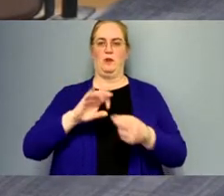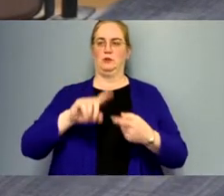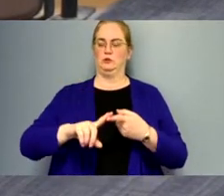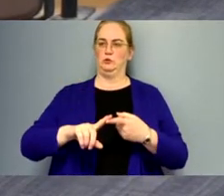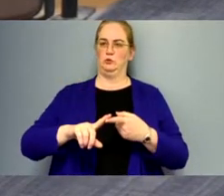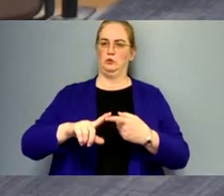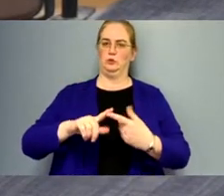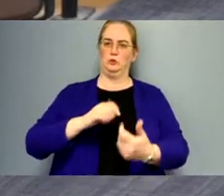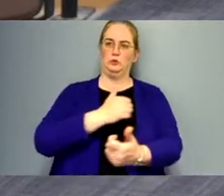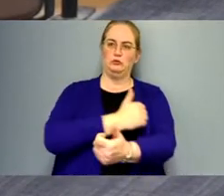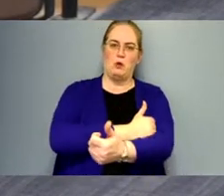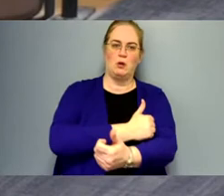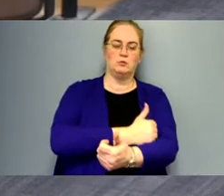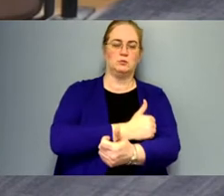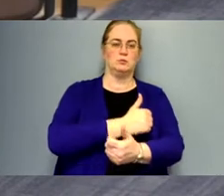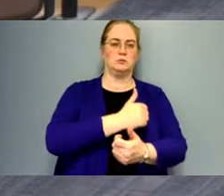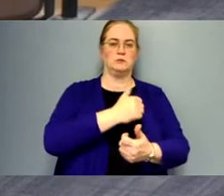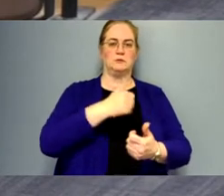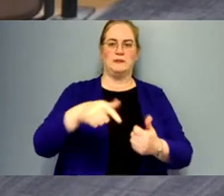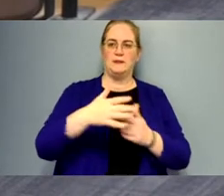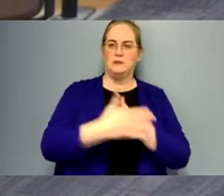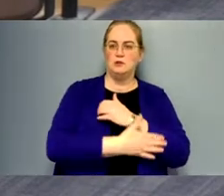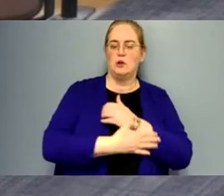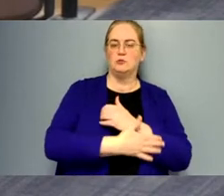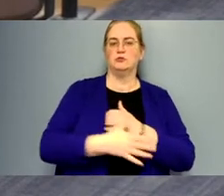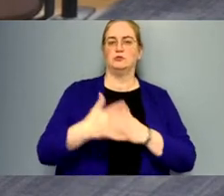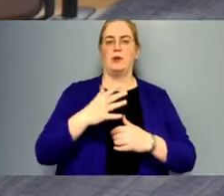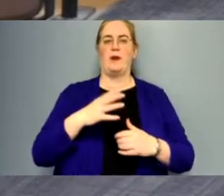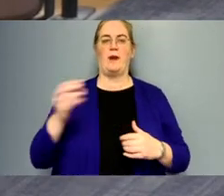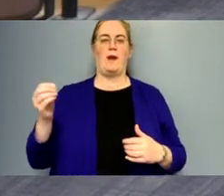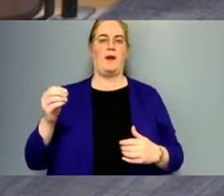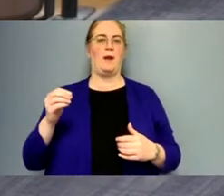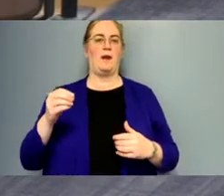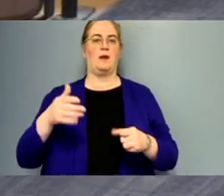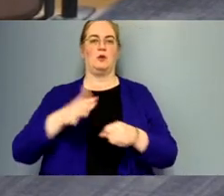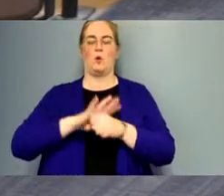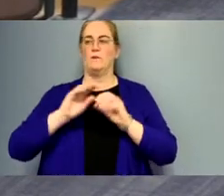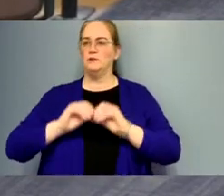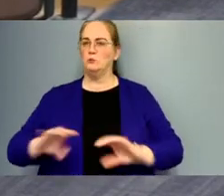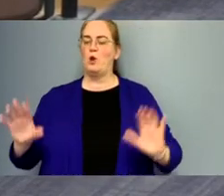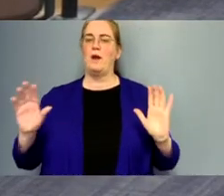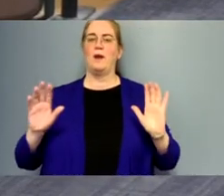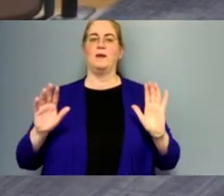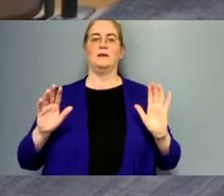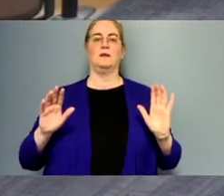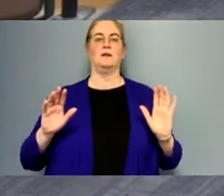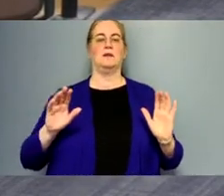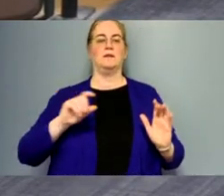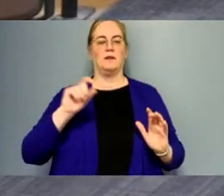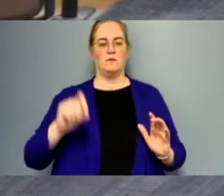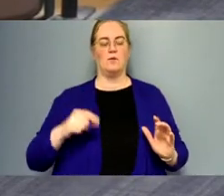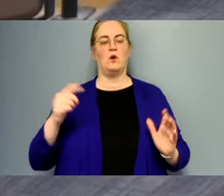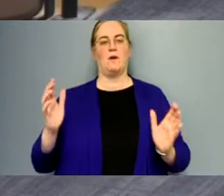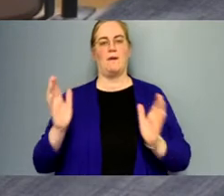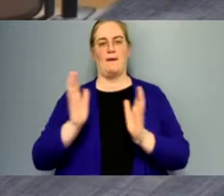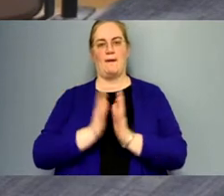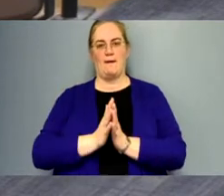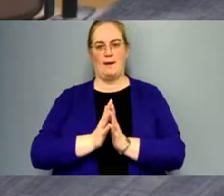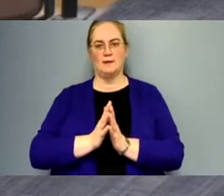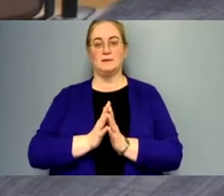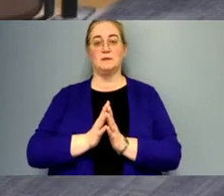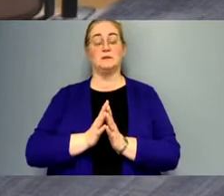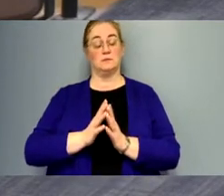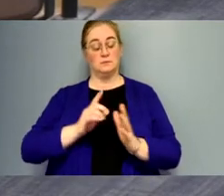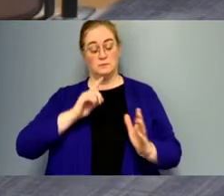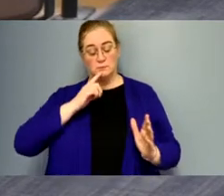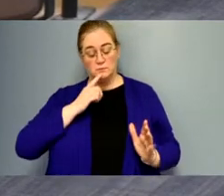um and um covet spread it therefore i ask very